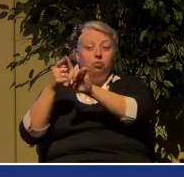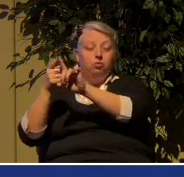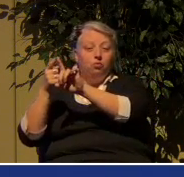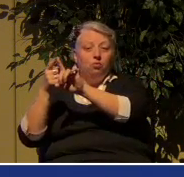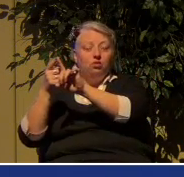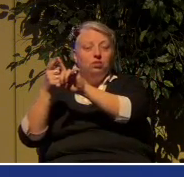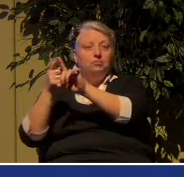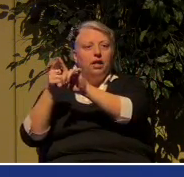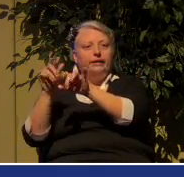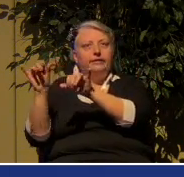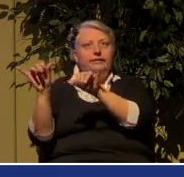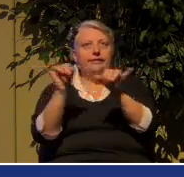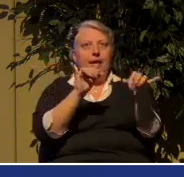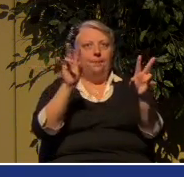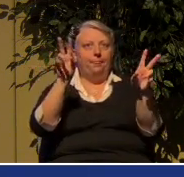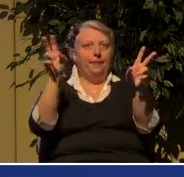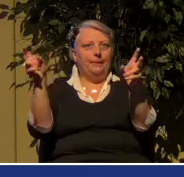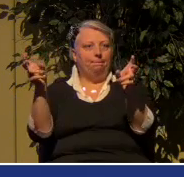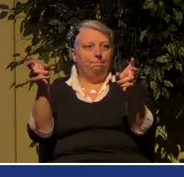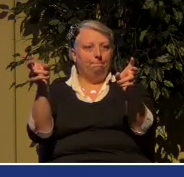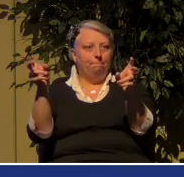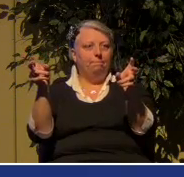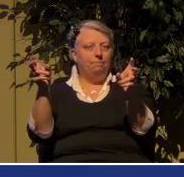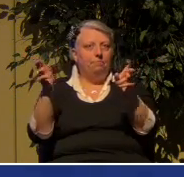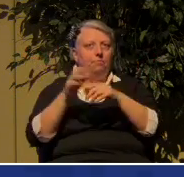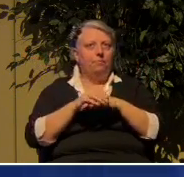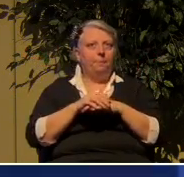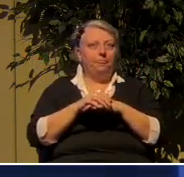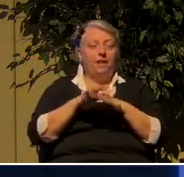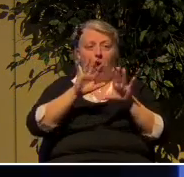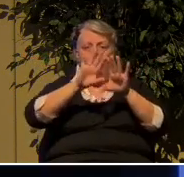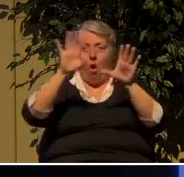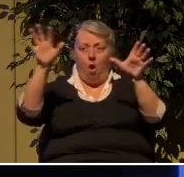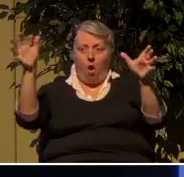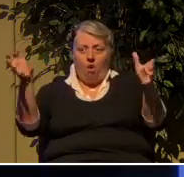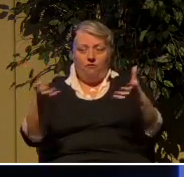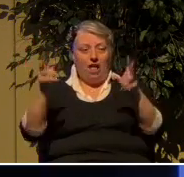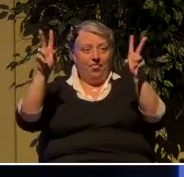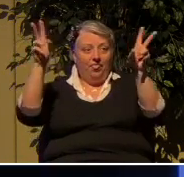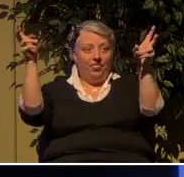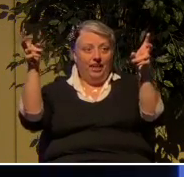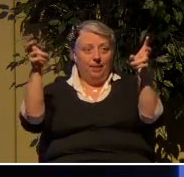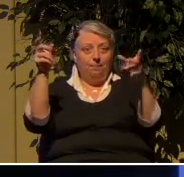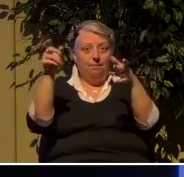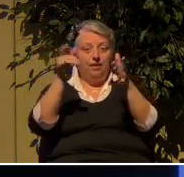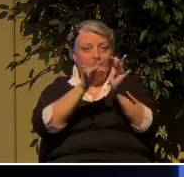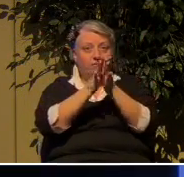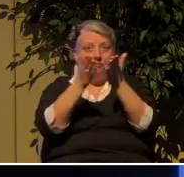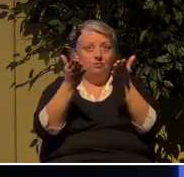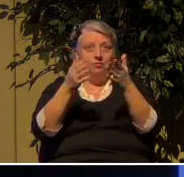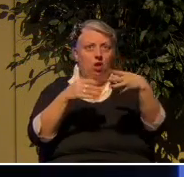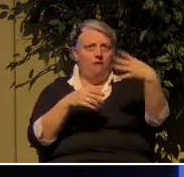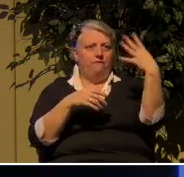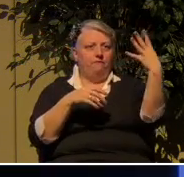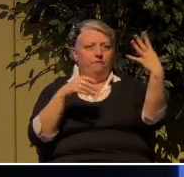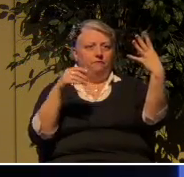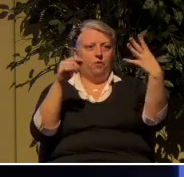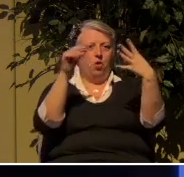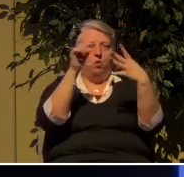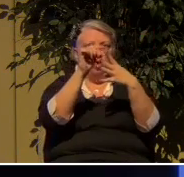get that slide up please. The overall theme of Scripture can be summarized in four words,